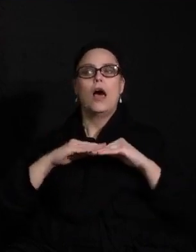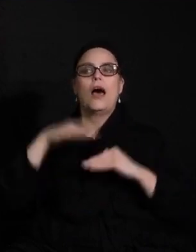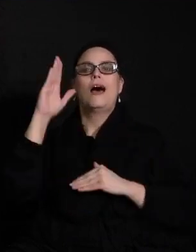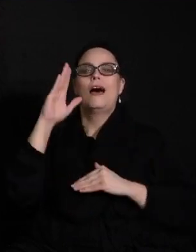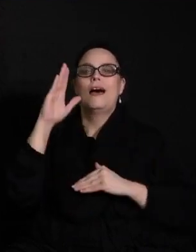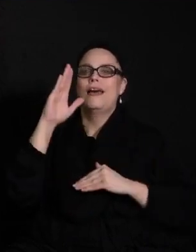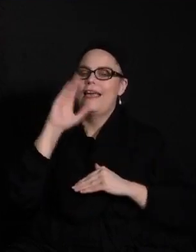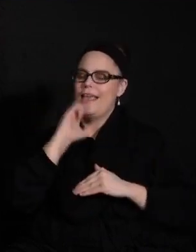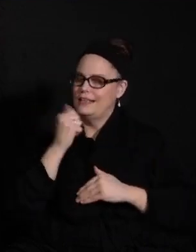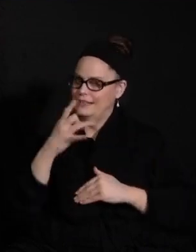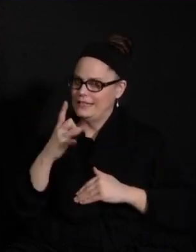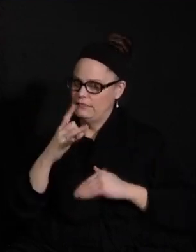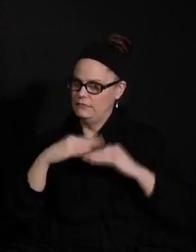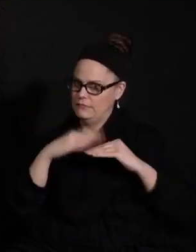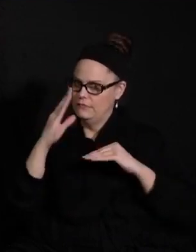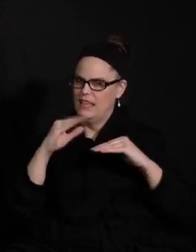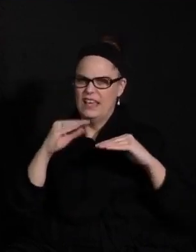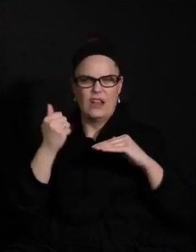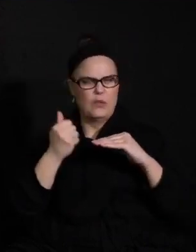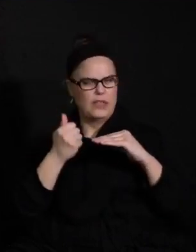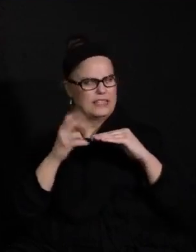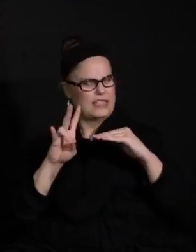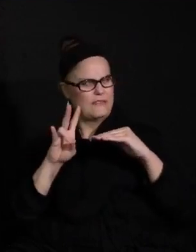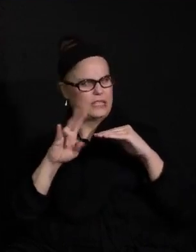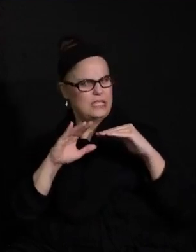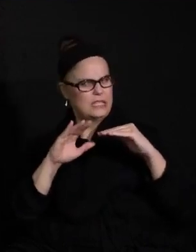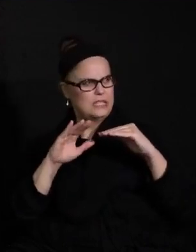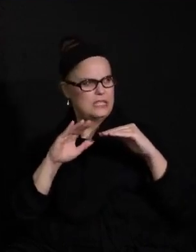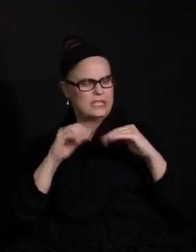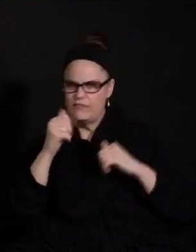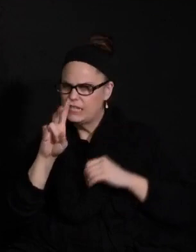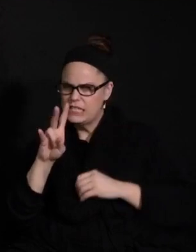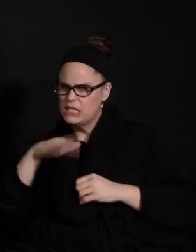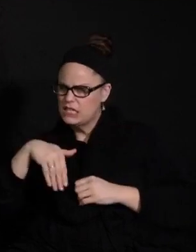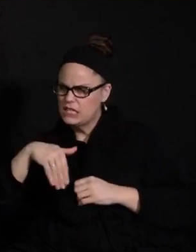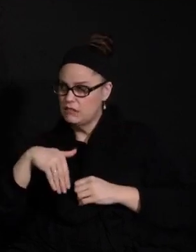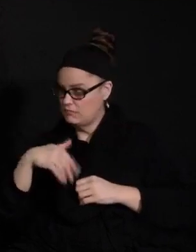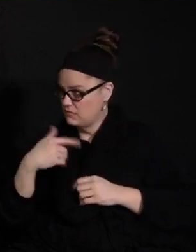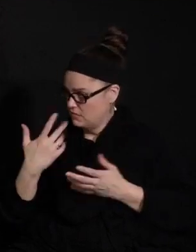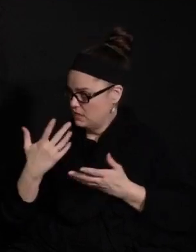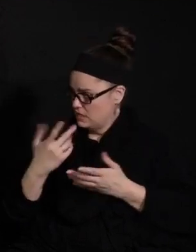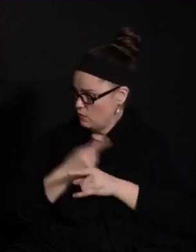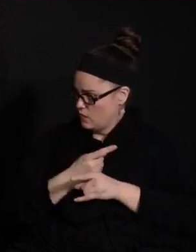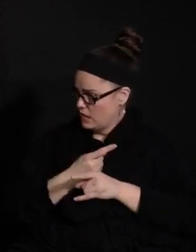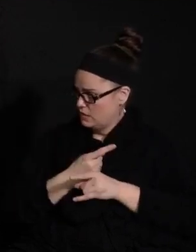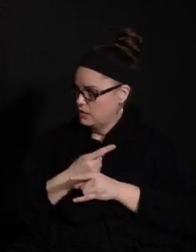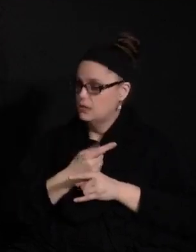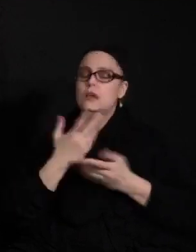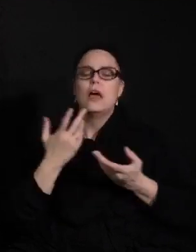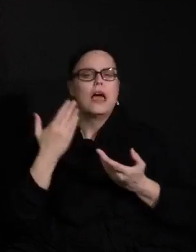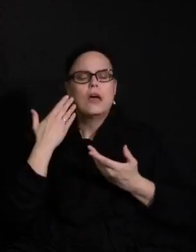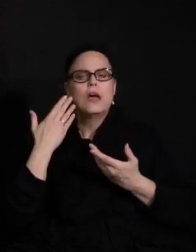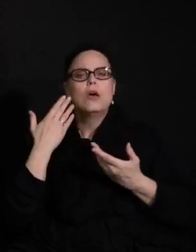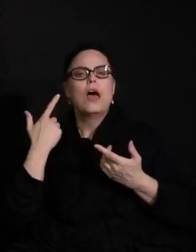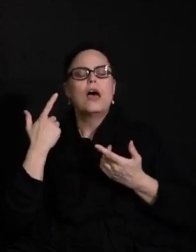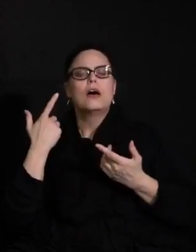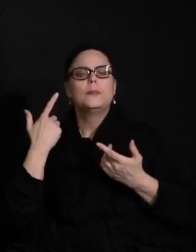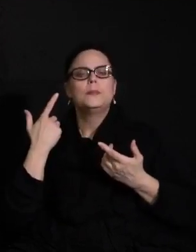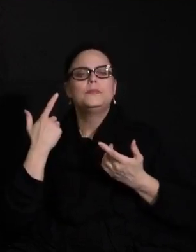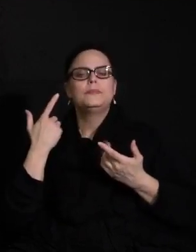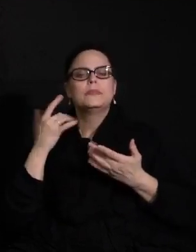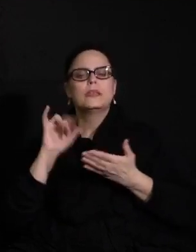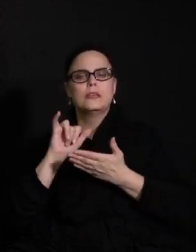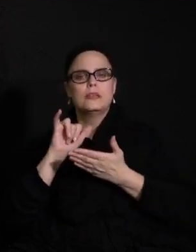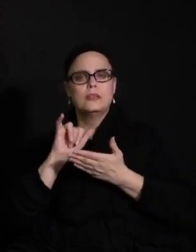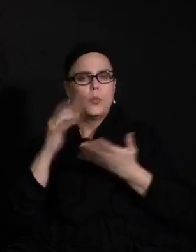I believe. I don't think 17 year olds are in there. I may be corrected by a member of my team. You know, so we'll be learning about what it